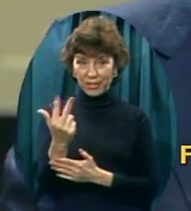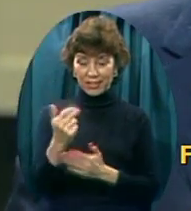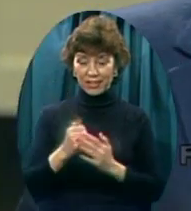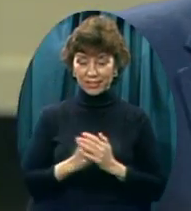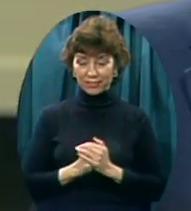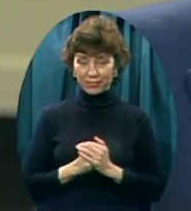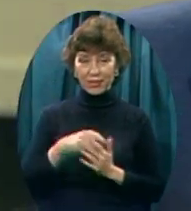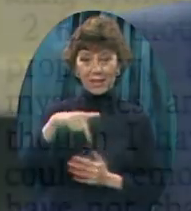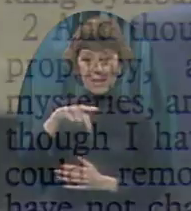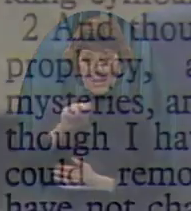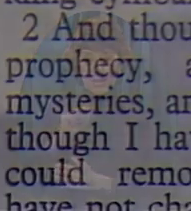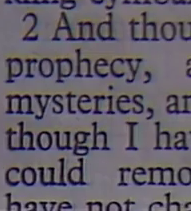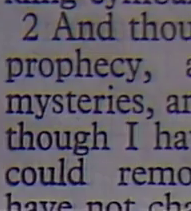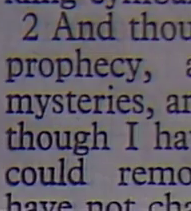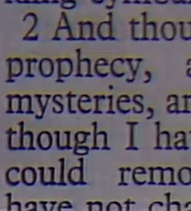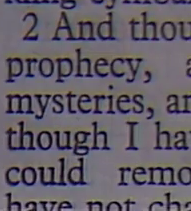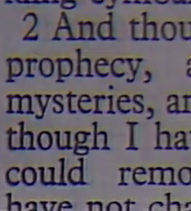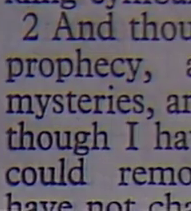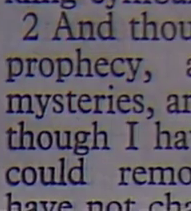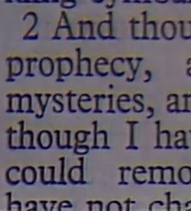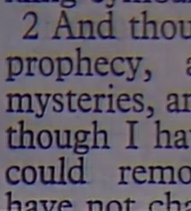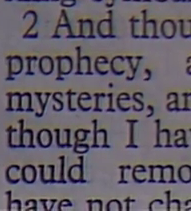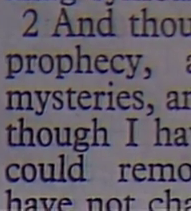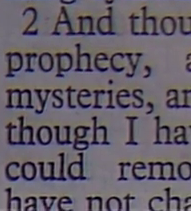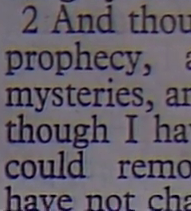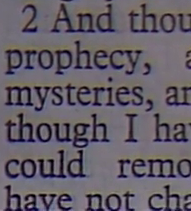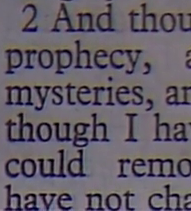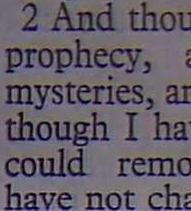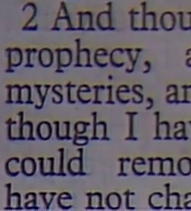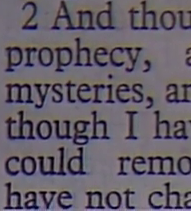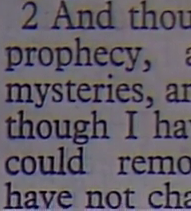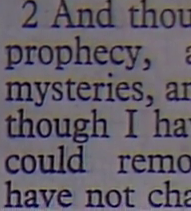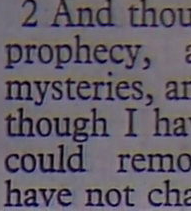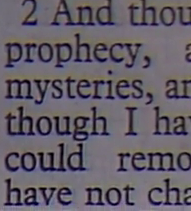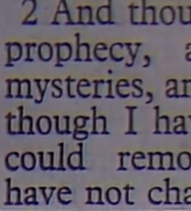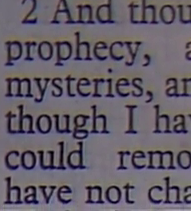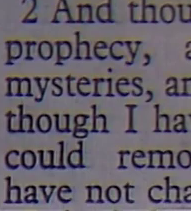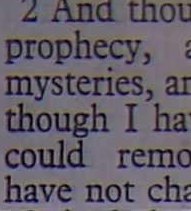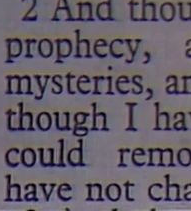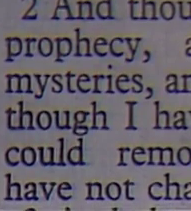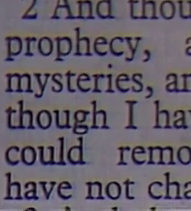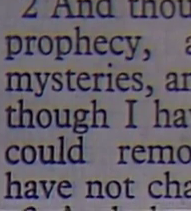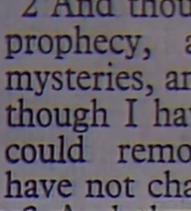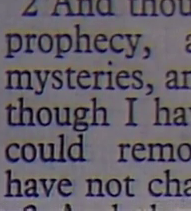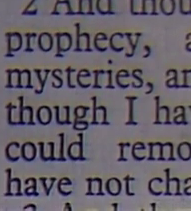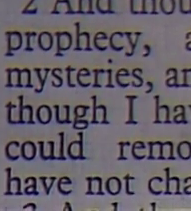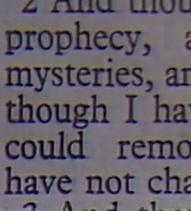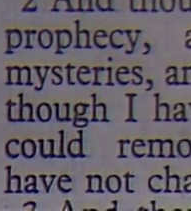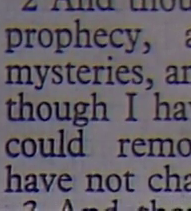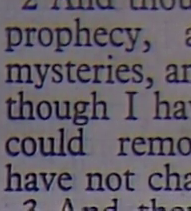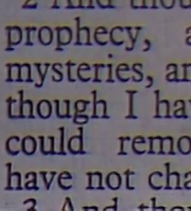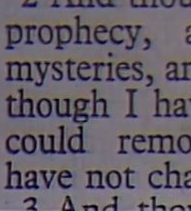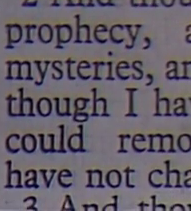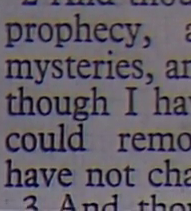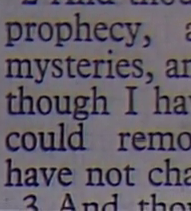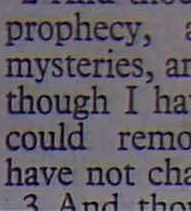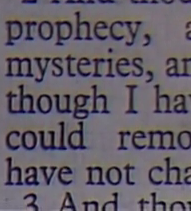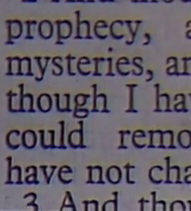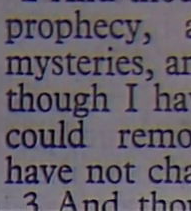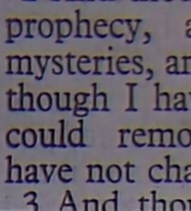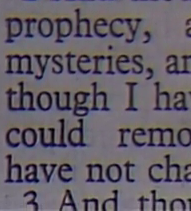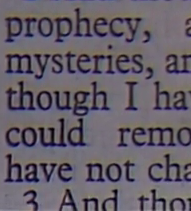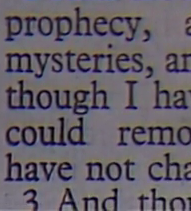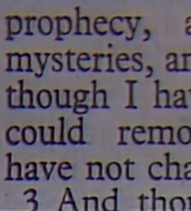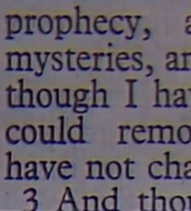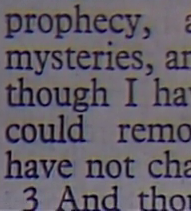Paul is the writer Though I speak with the tongues of men and of angels And have not charity